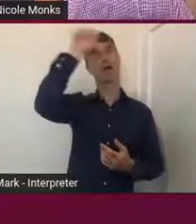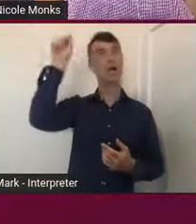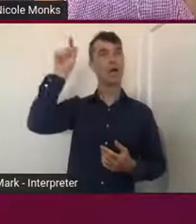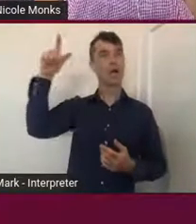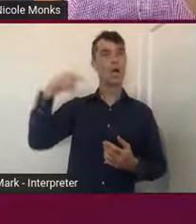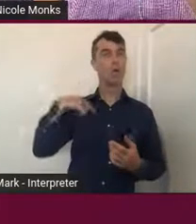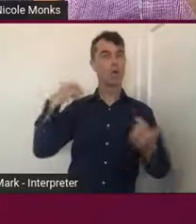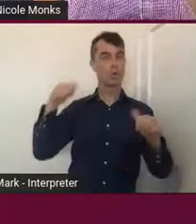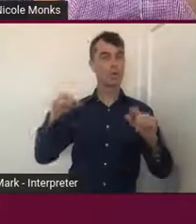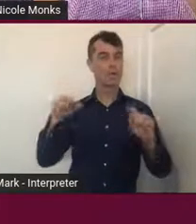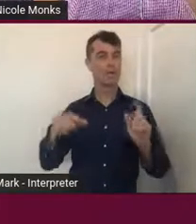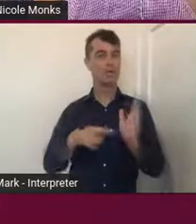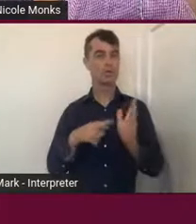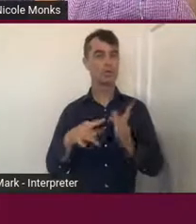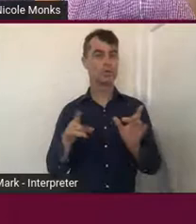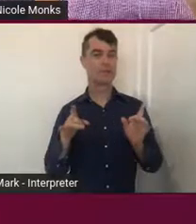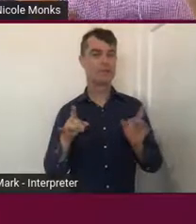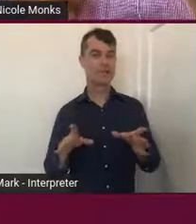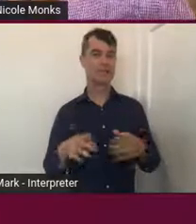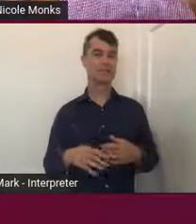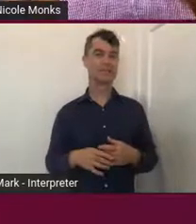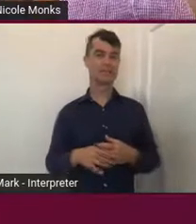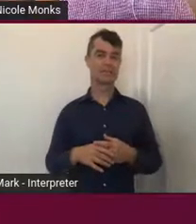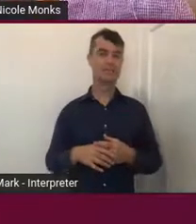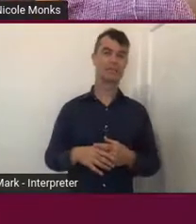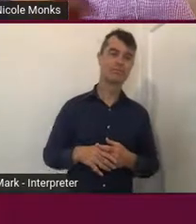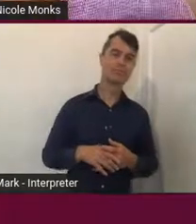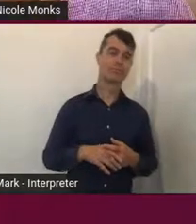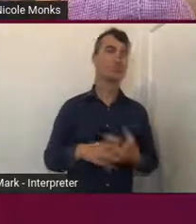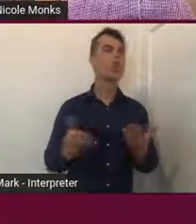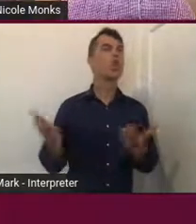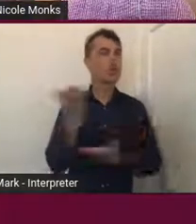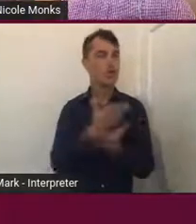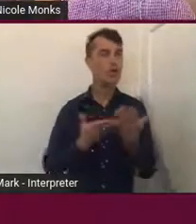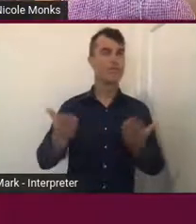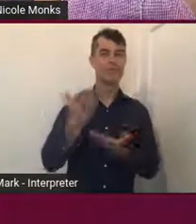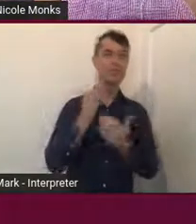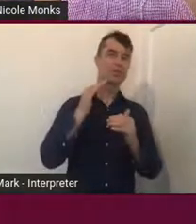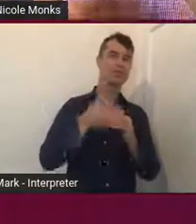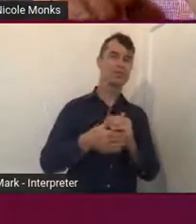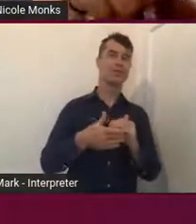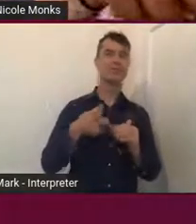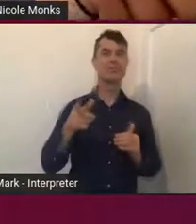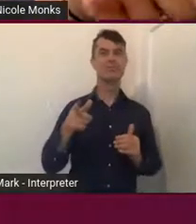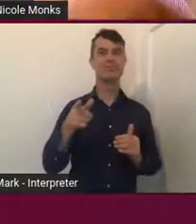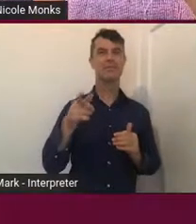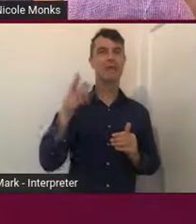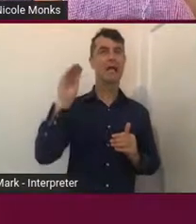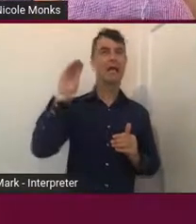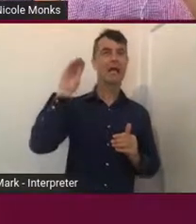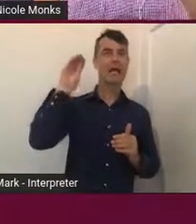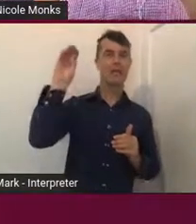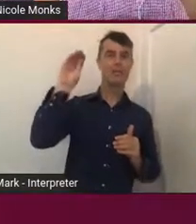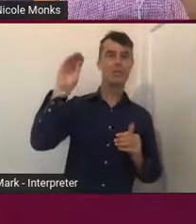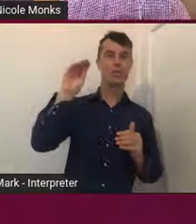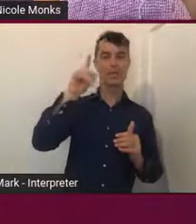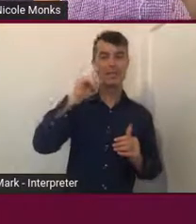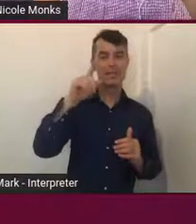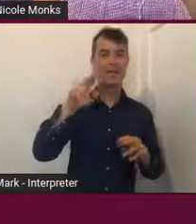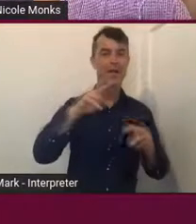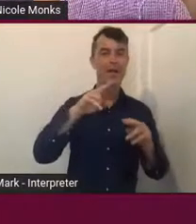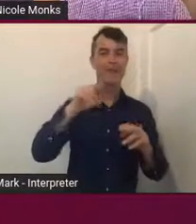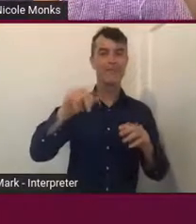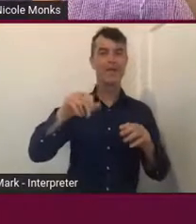of just start the conversations about. So, there was an emu foot you can see in the middle of that